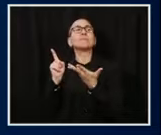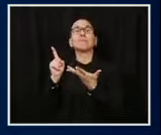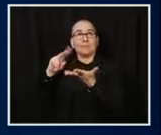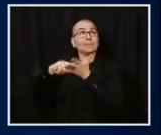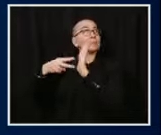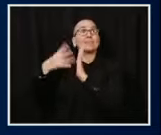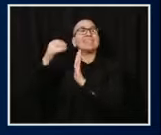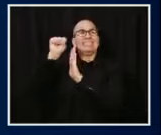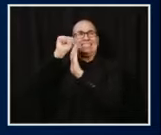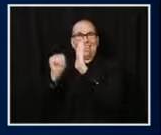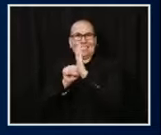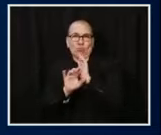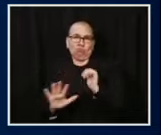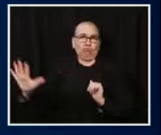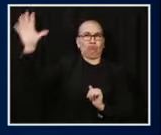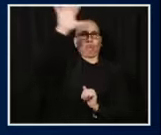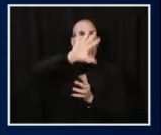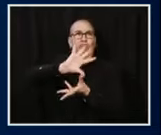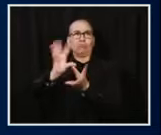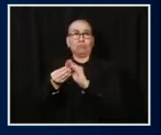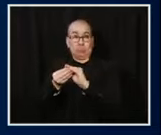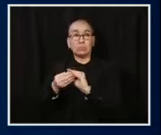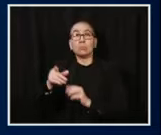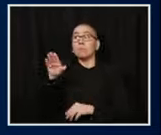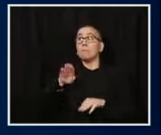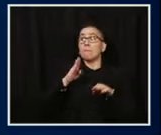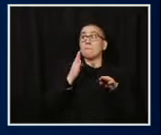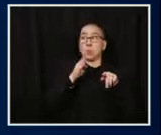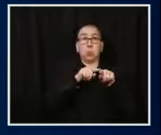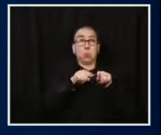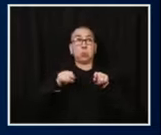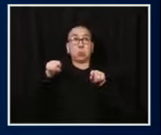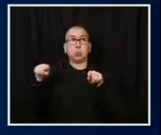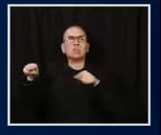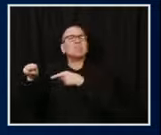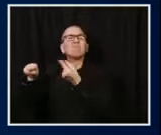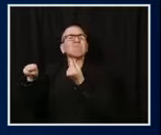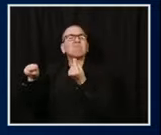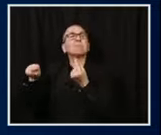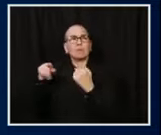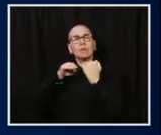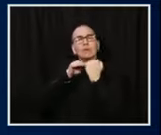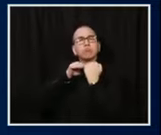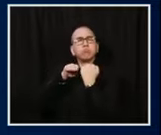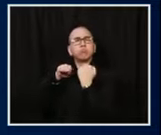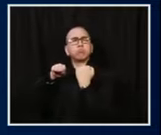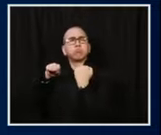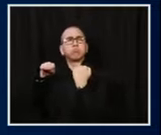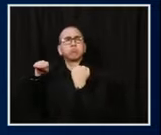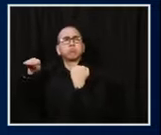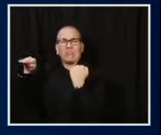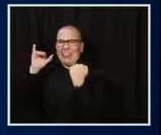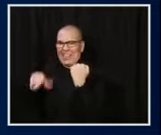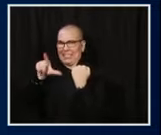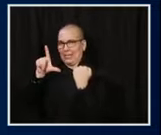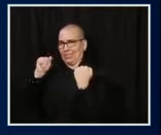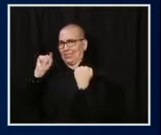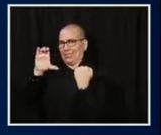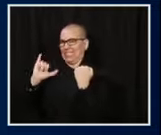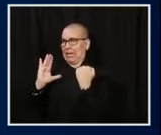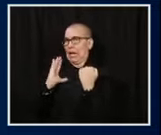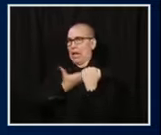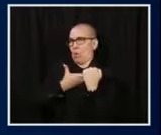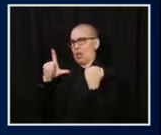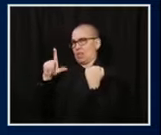The line on the bottom, much more stable, reflects the number of cases in long-term care facilities. However, you can see that line